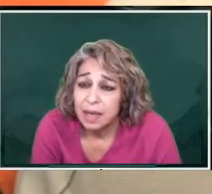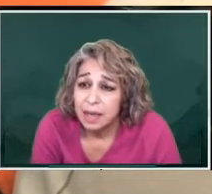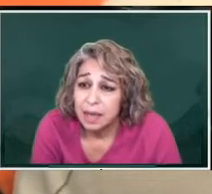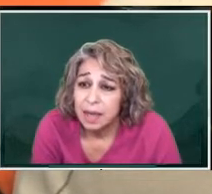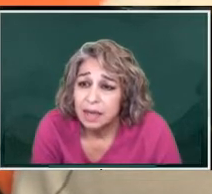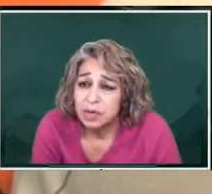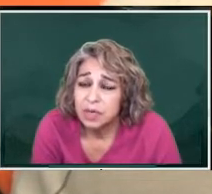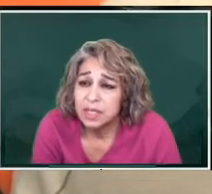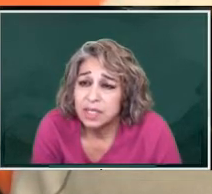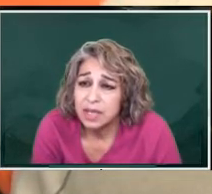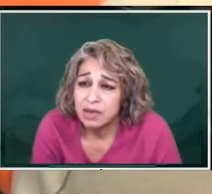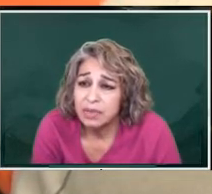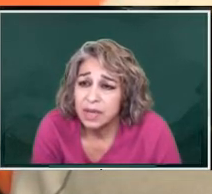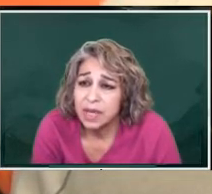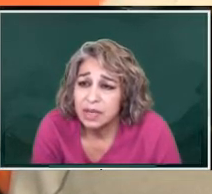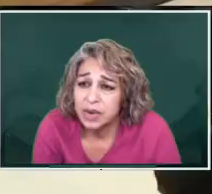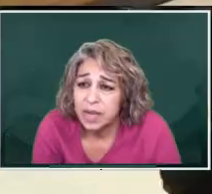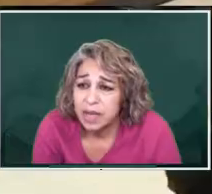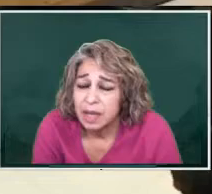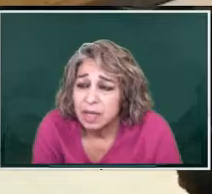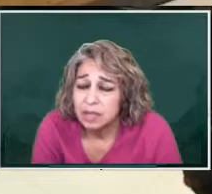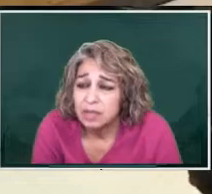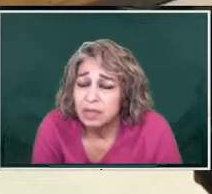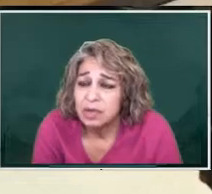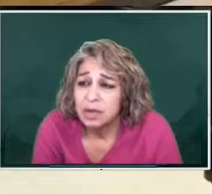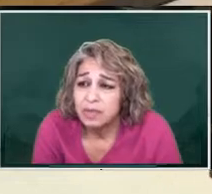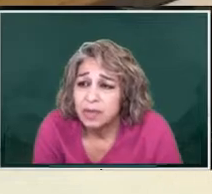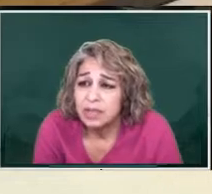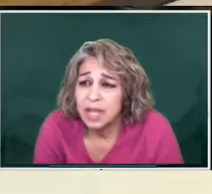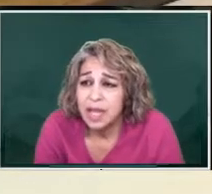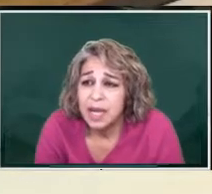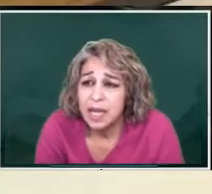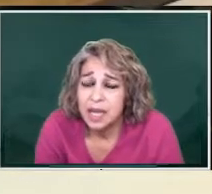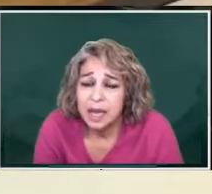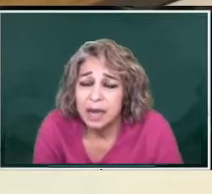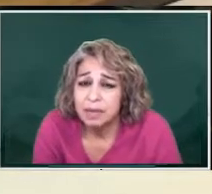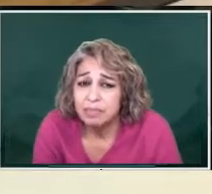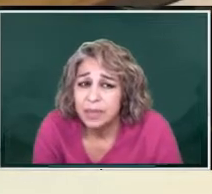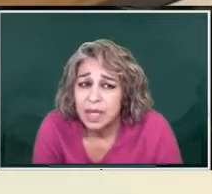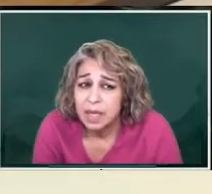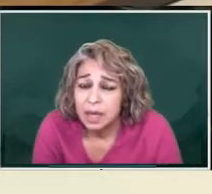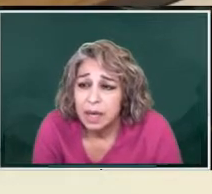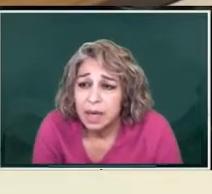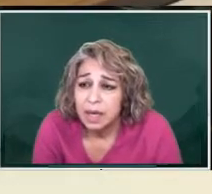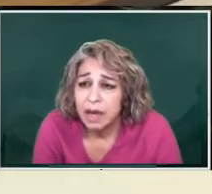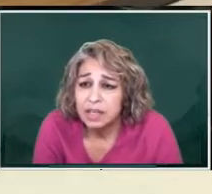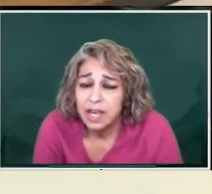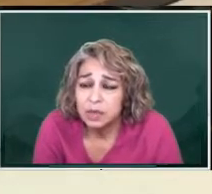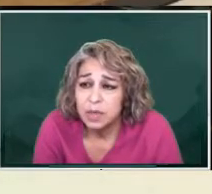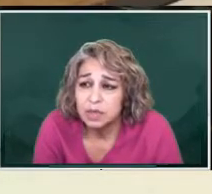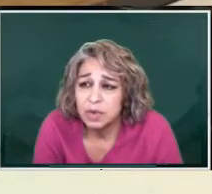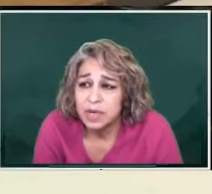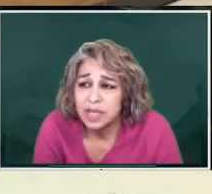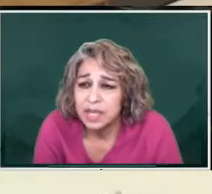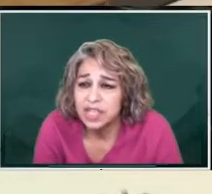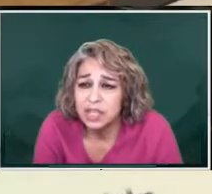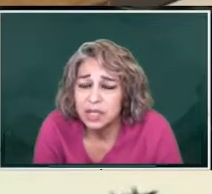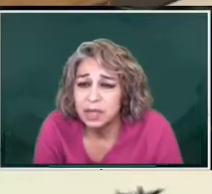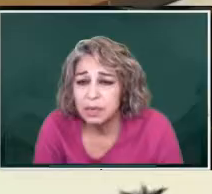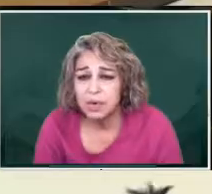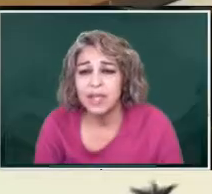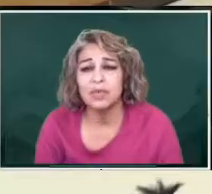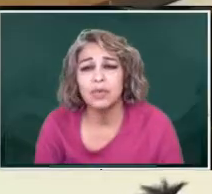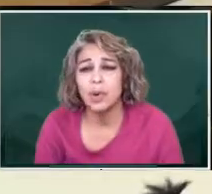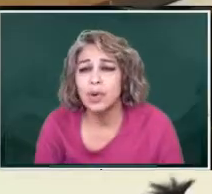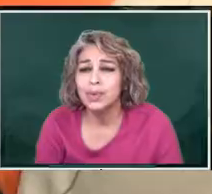and towards the center of the country to know if there's any contact with those organizations